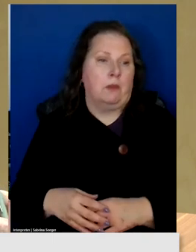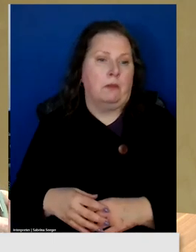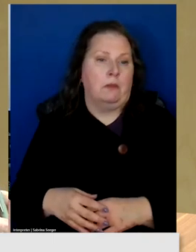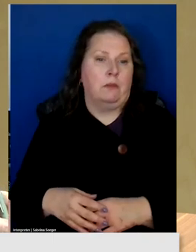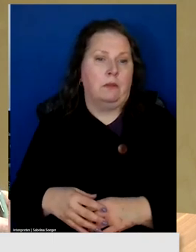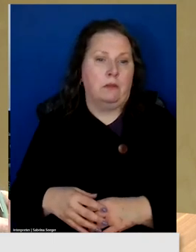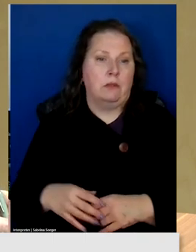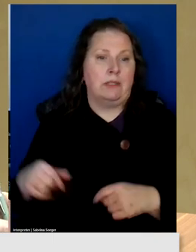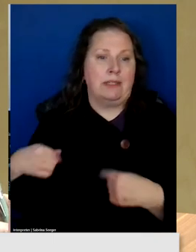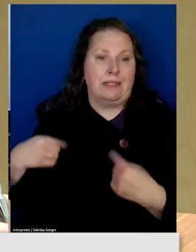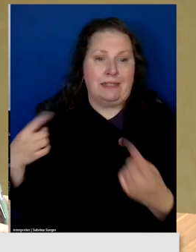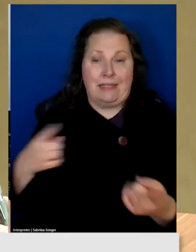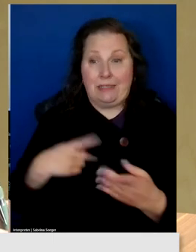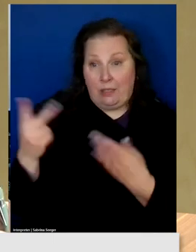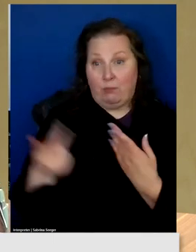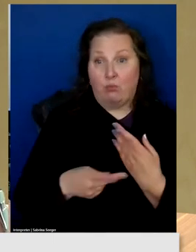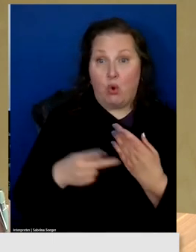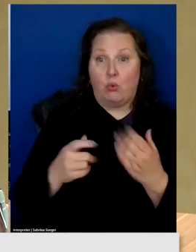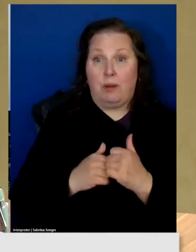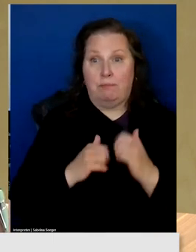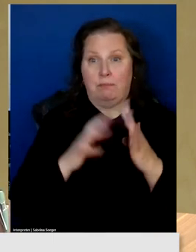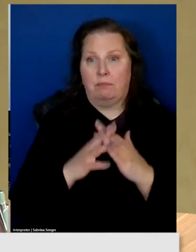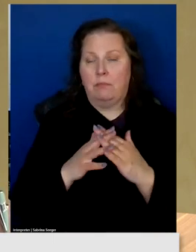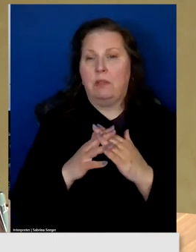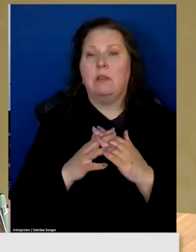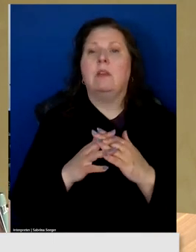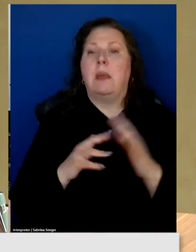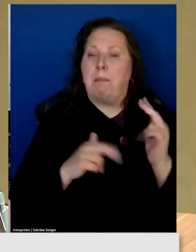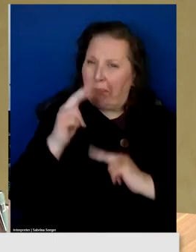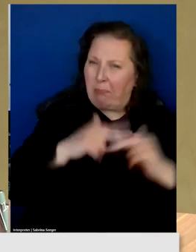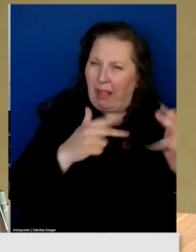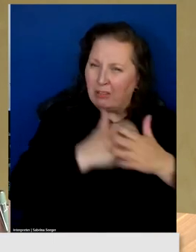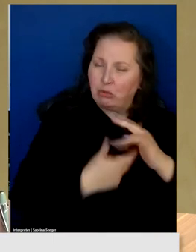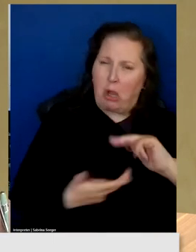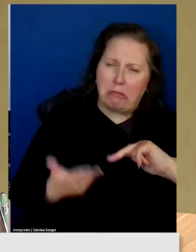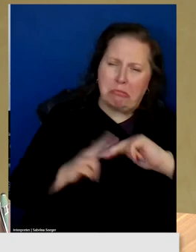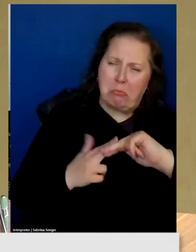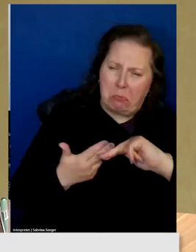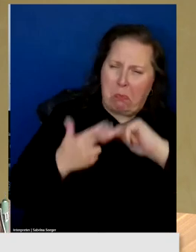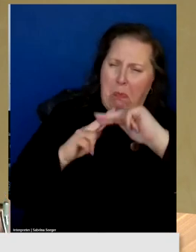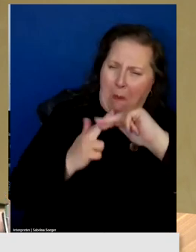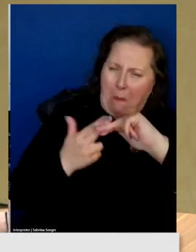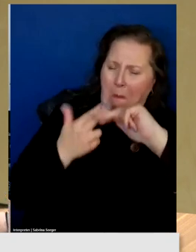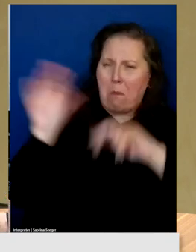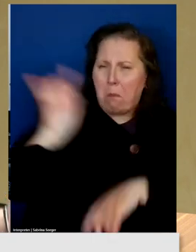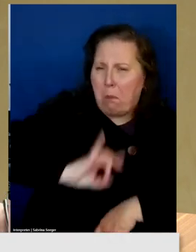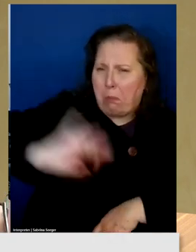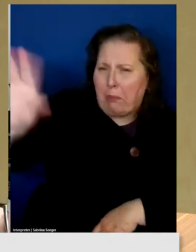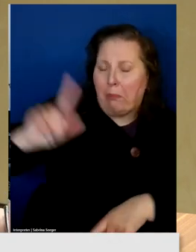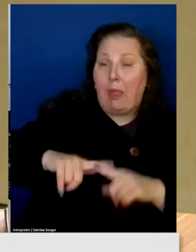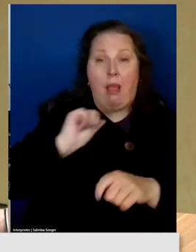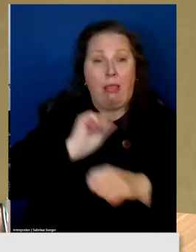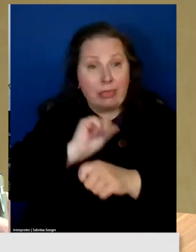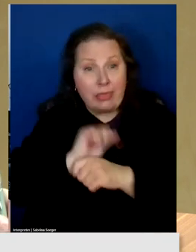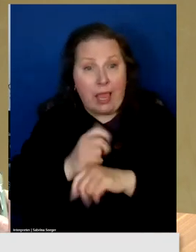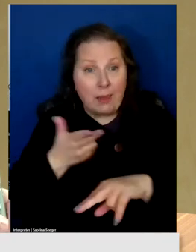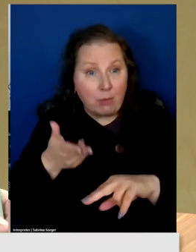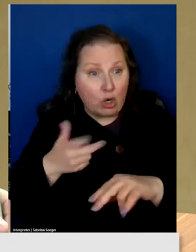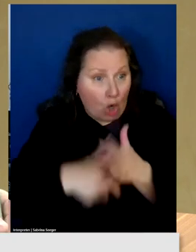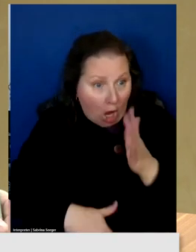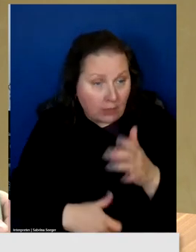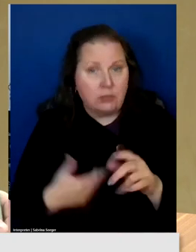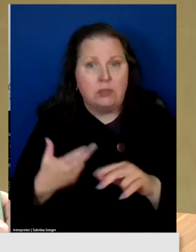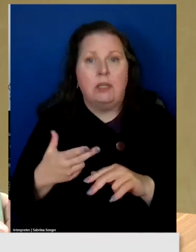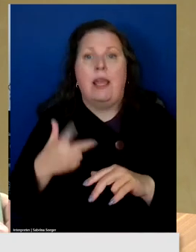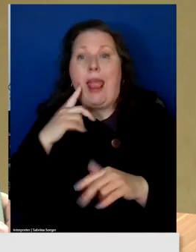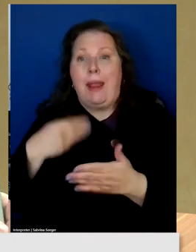this program was initiated, build costs have increased dramatically as has, have labor costs, as has the cost of